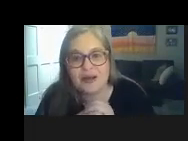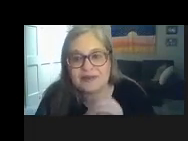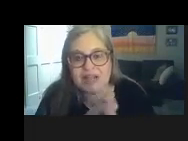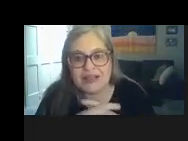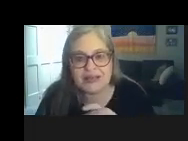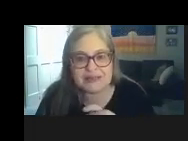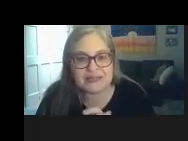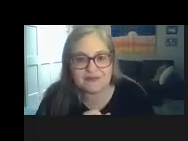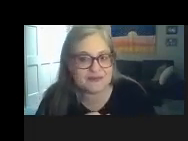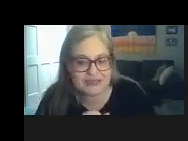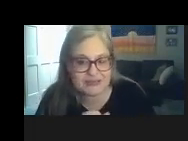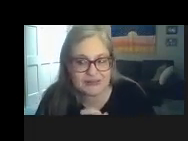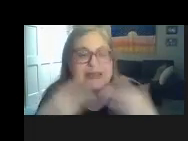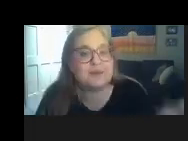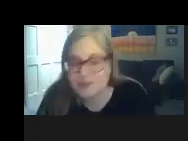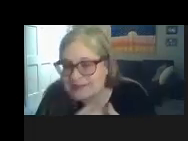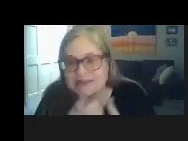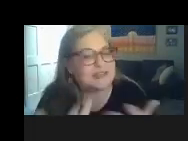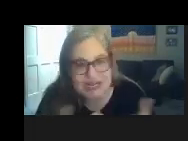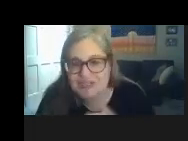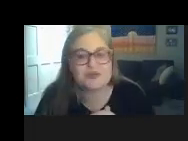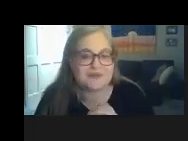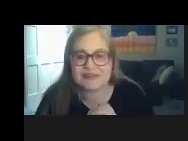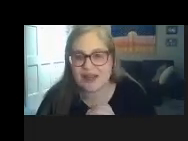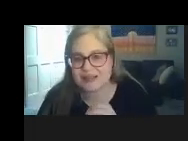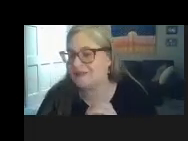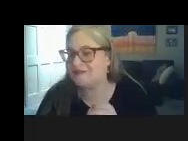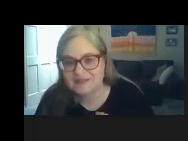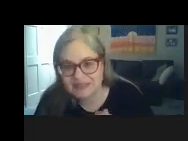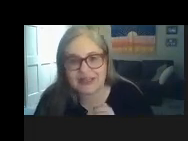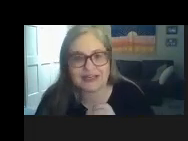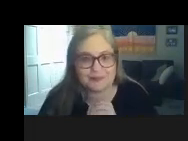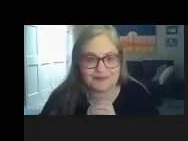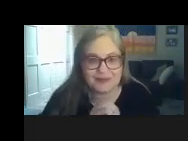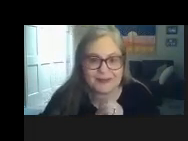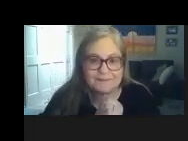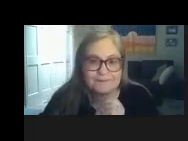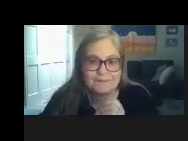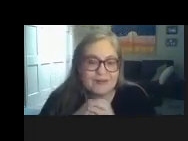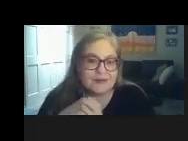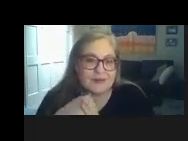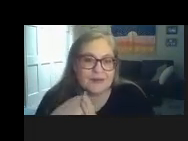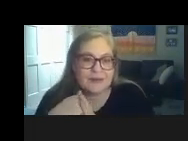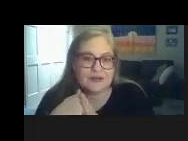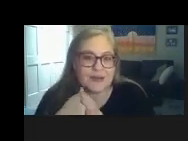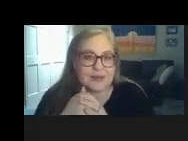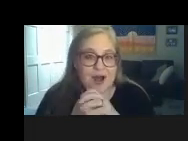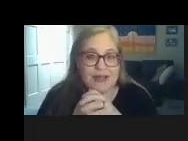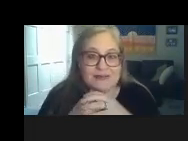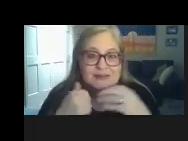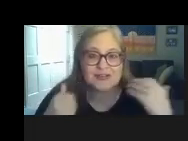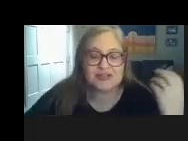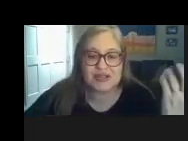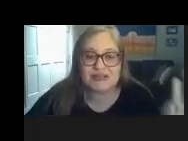follow up and check in and see if we've seen implemented the changes we've discussed and if we've seen any improvement you may